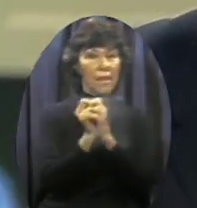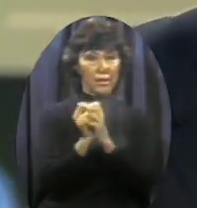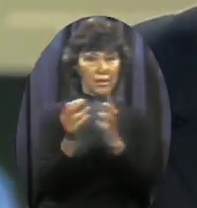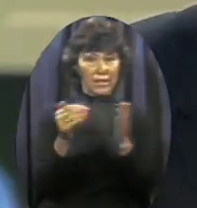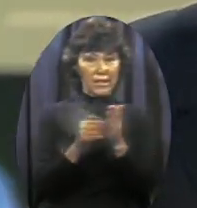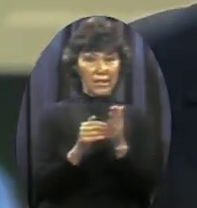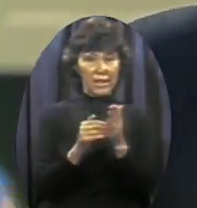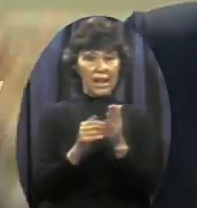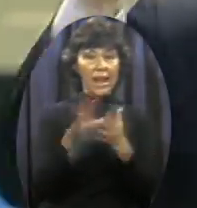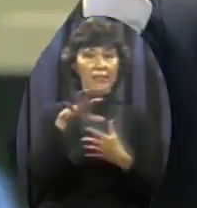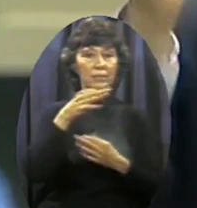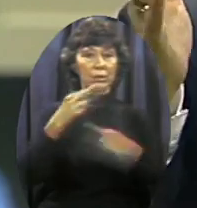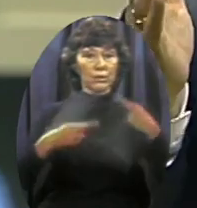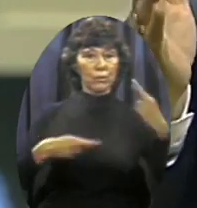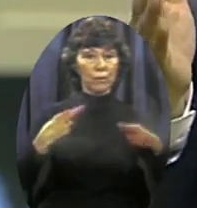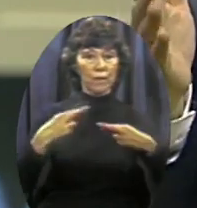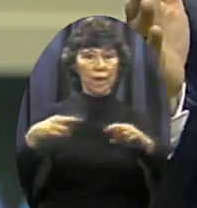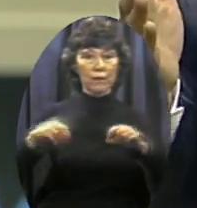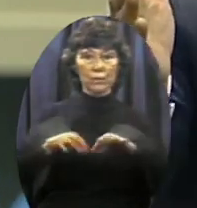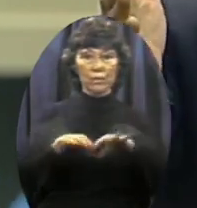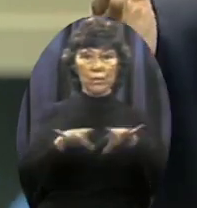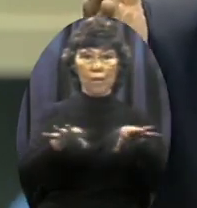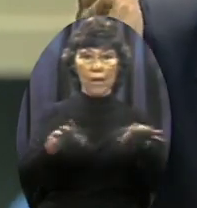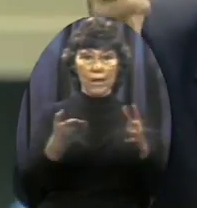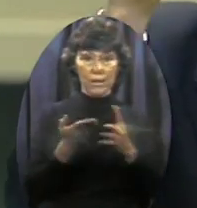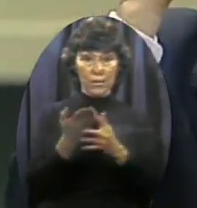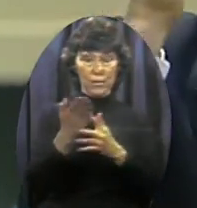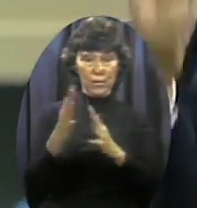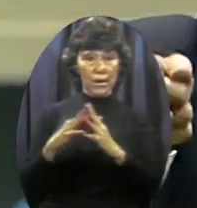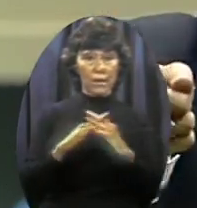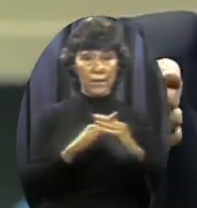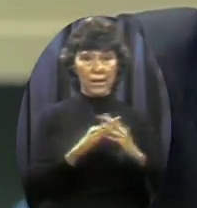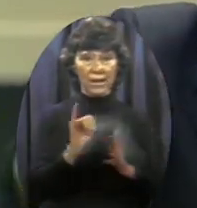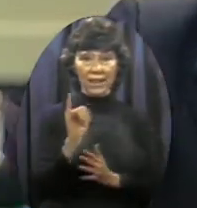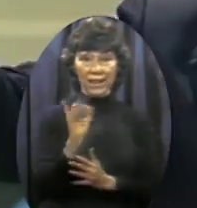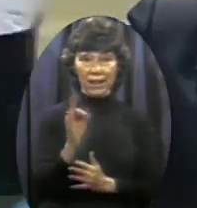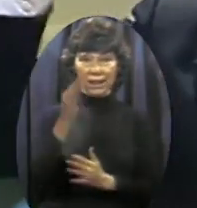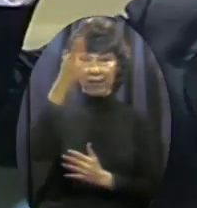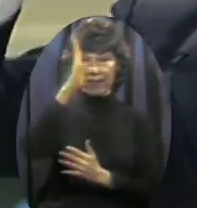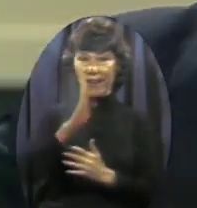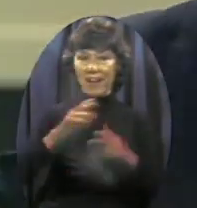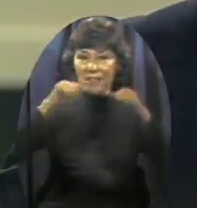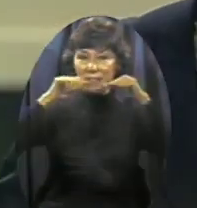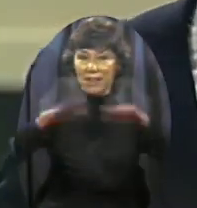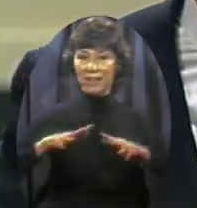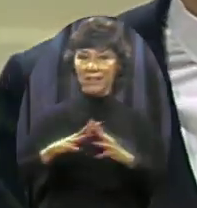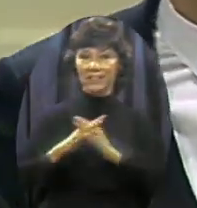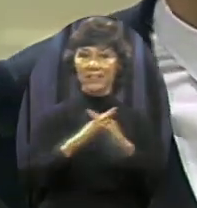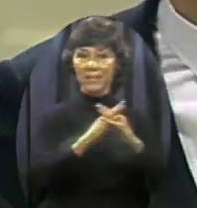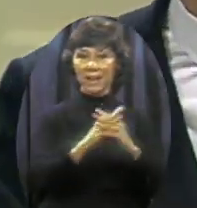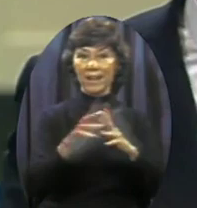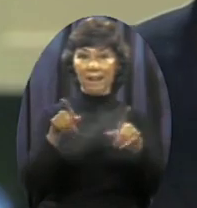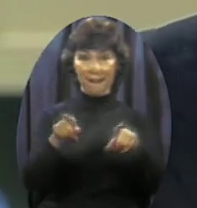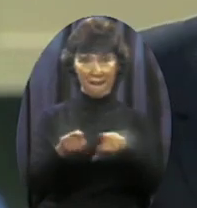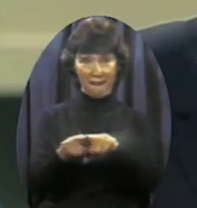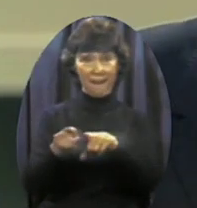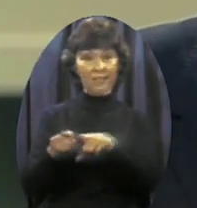land If God blesses America As I'm praying that he will And I pray that you'll pray he will